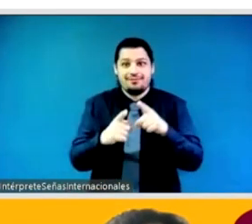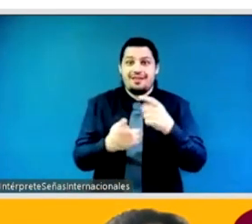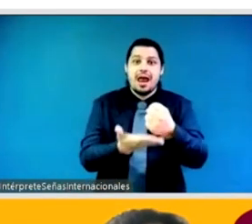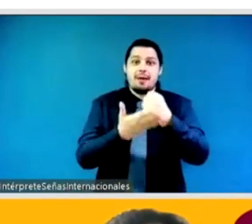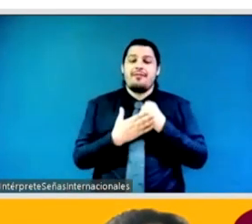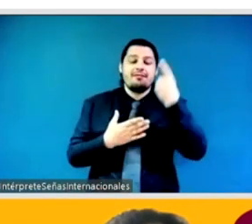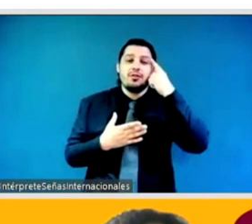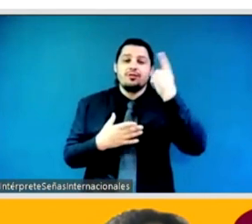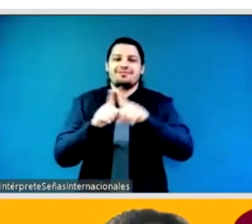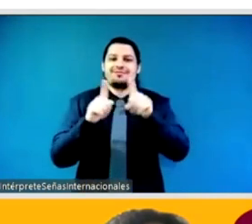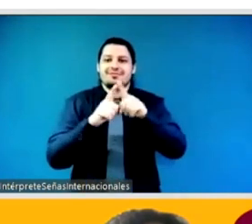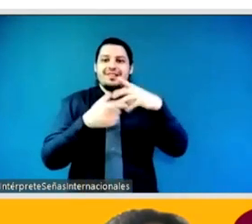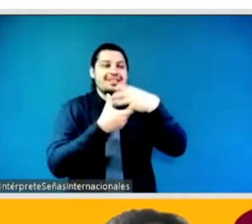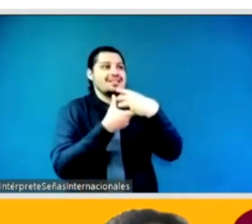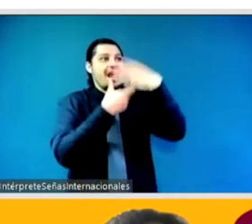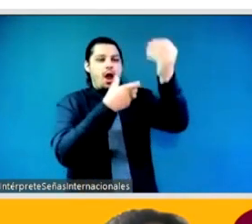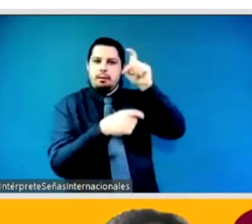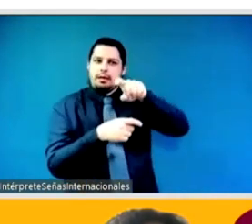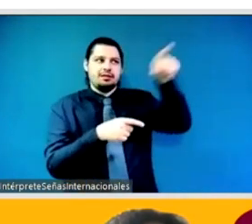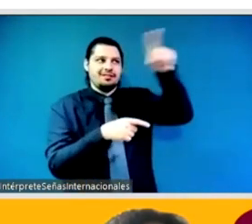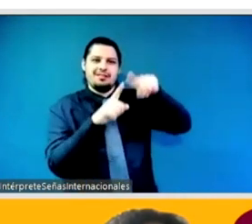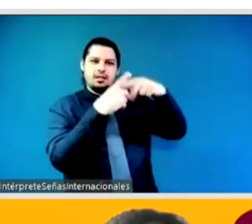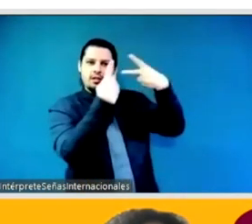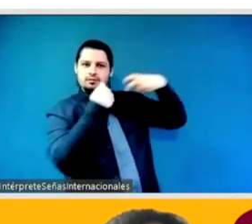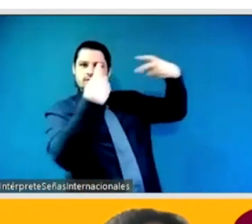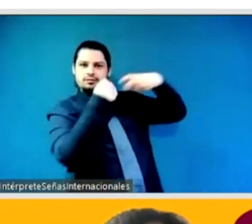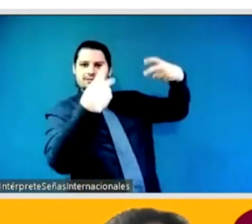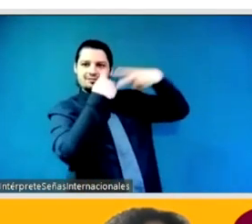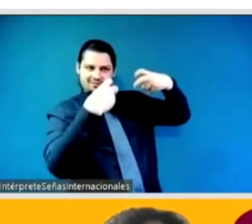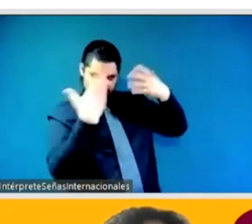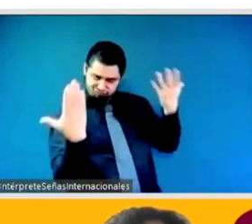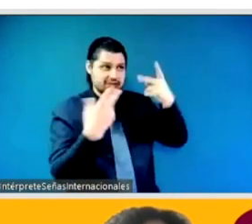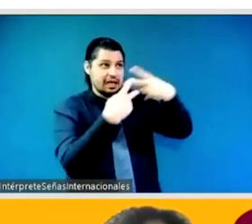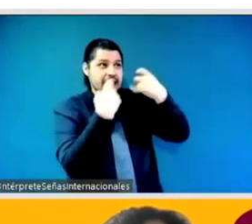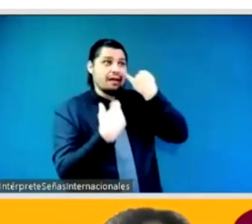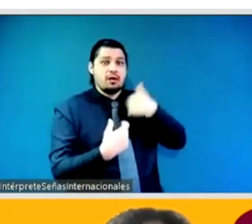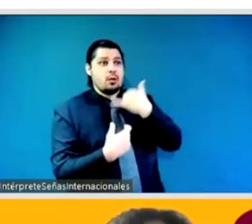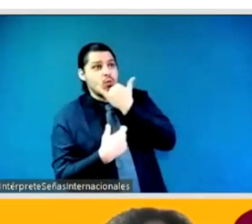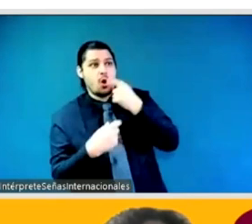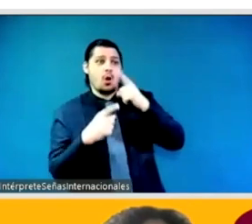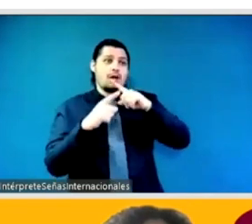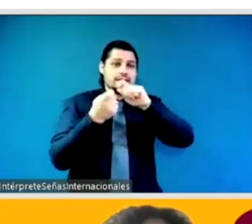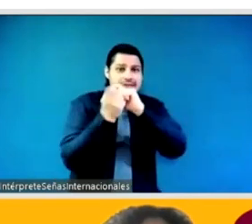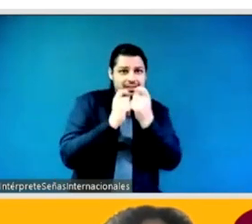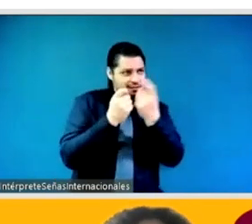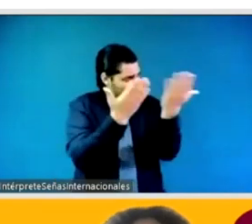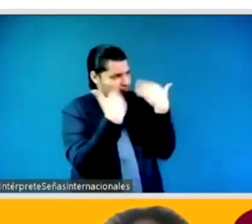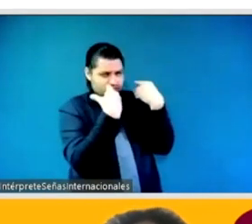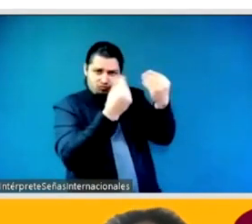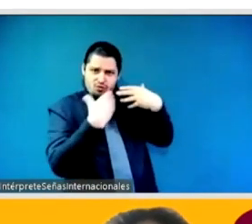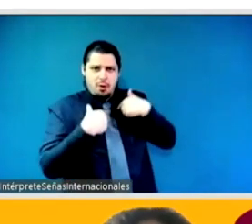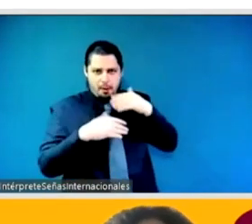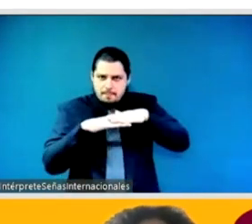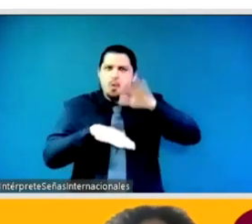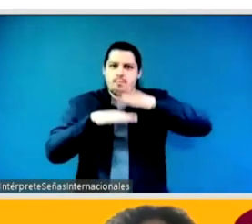a big big element that definitely um we need to keep in in mind thank you so much amisa and we will be